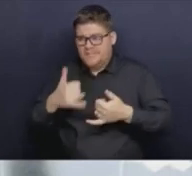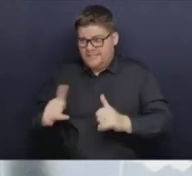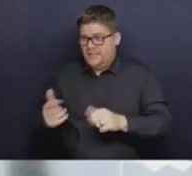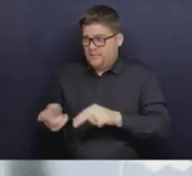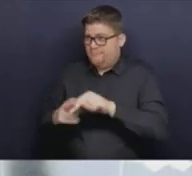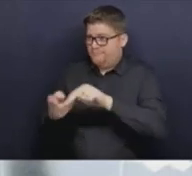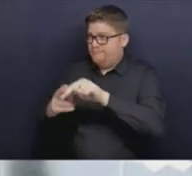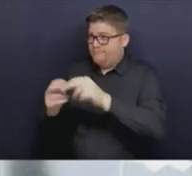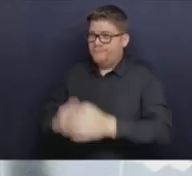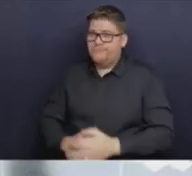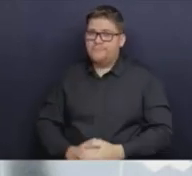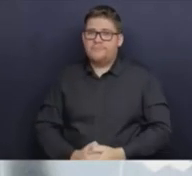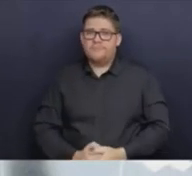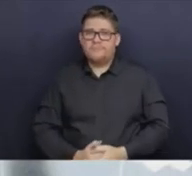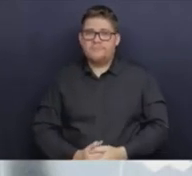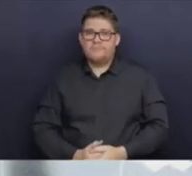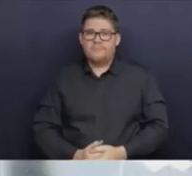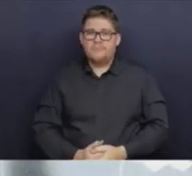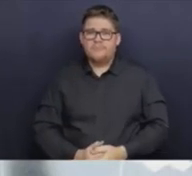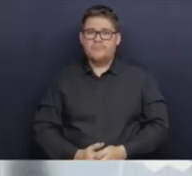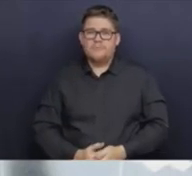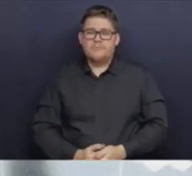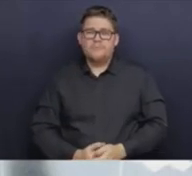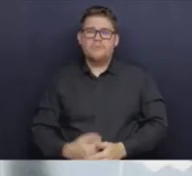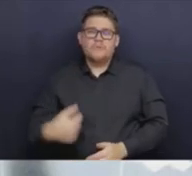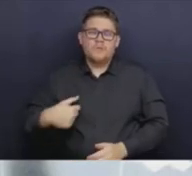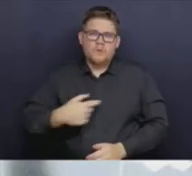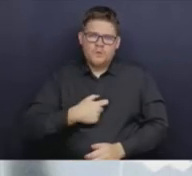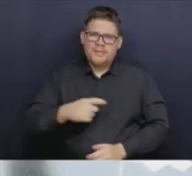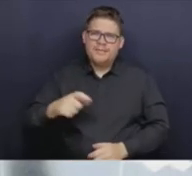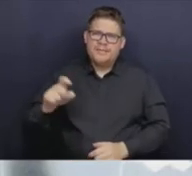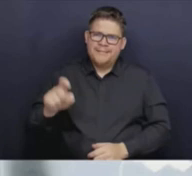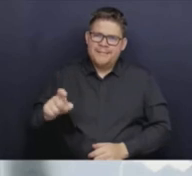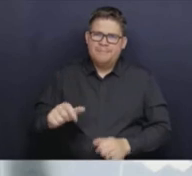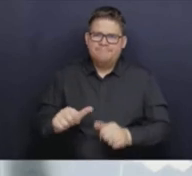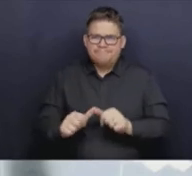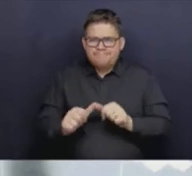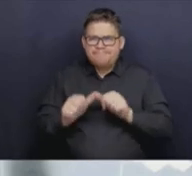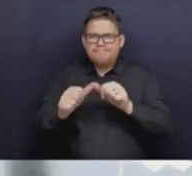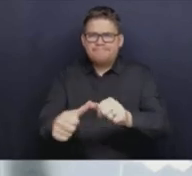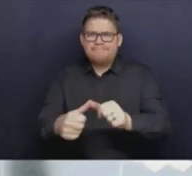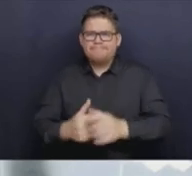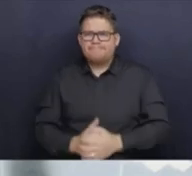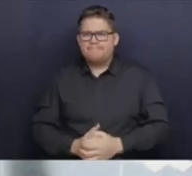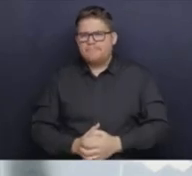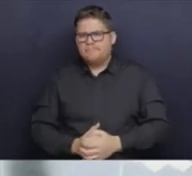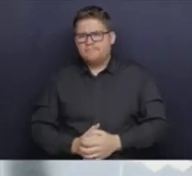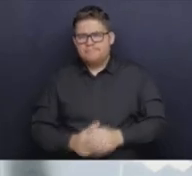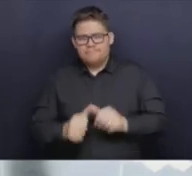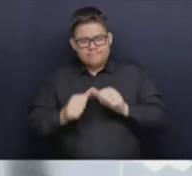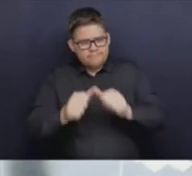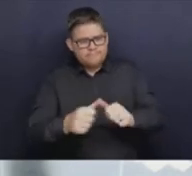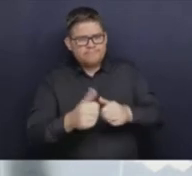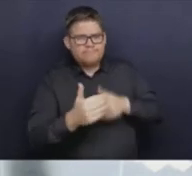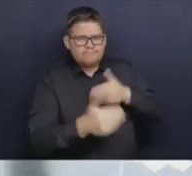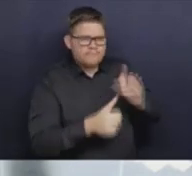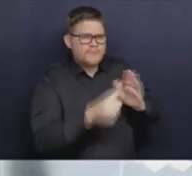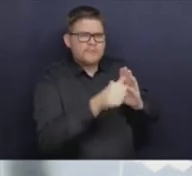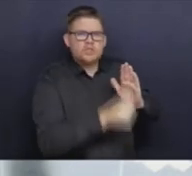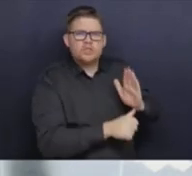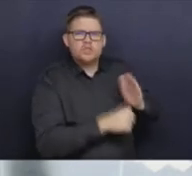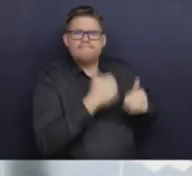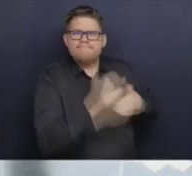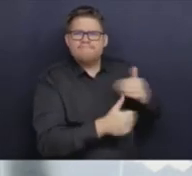we want to avoid, what we want to continue to do, is do high numbers of surgeries. So we're providing care because if you defer treatments